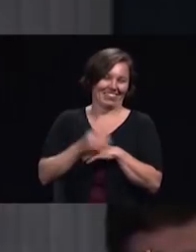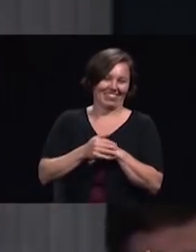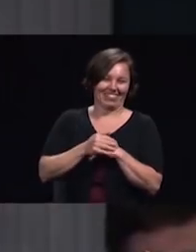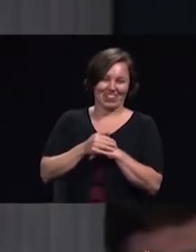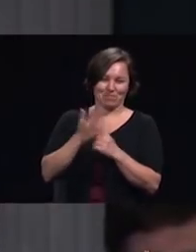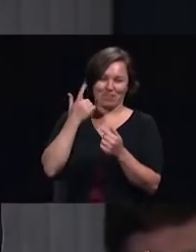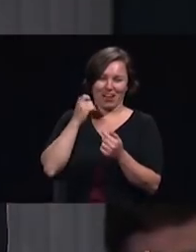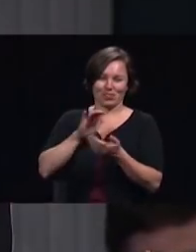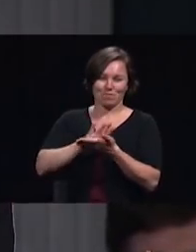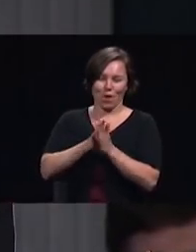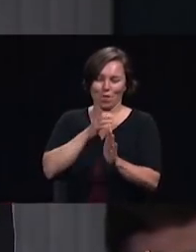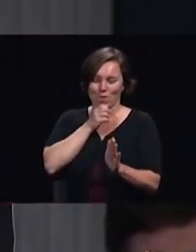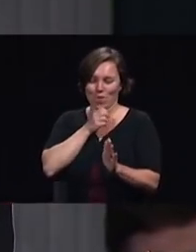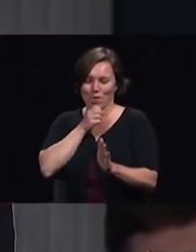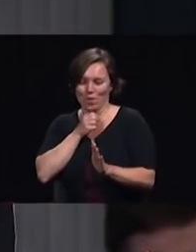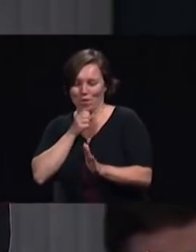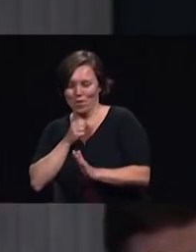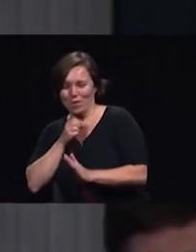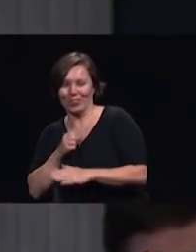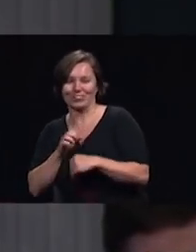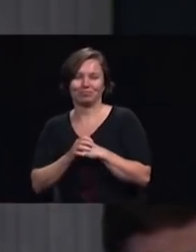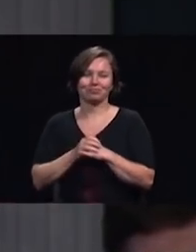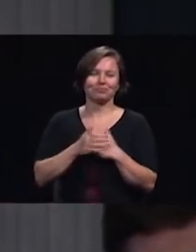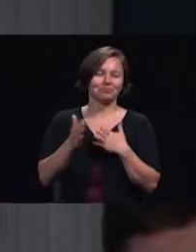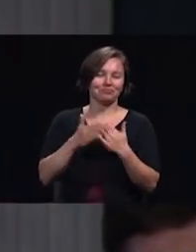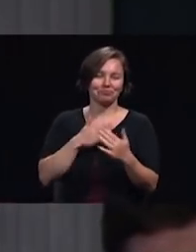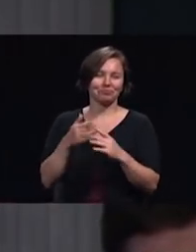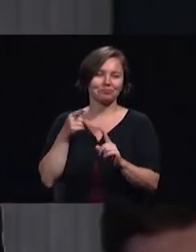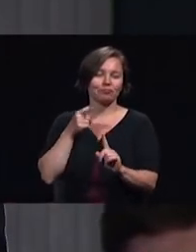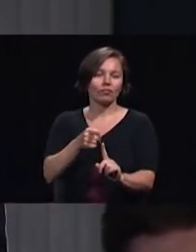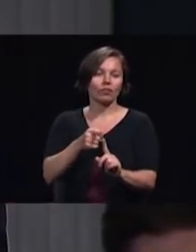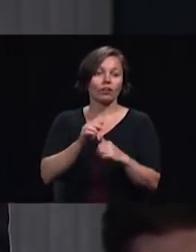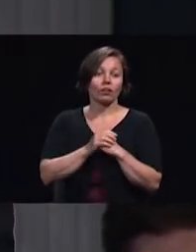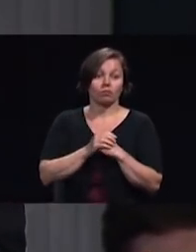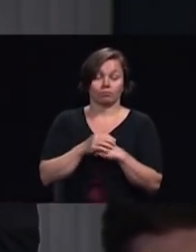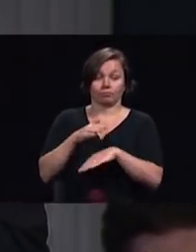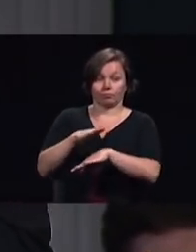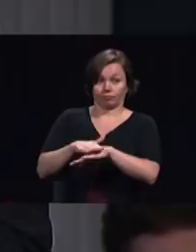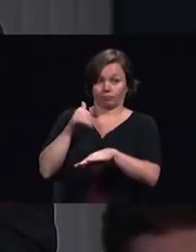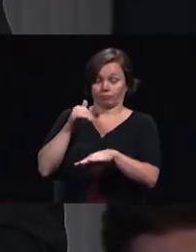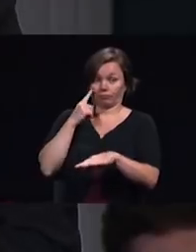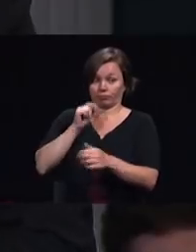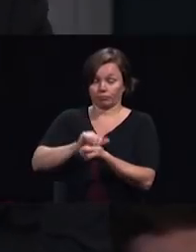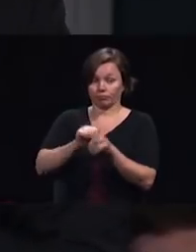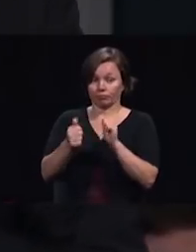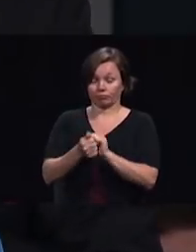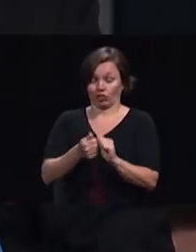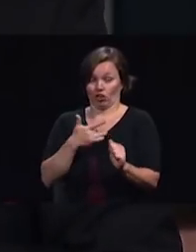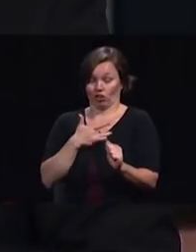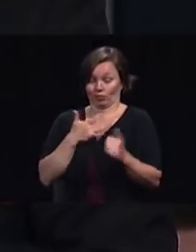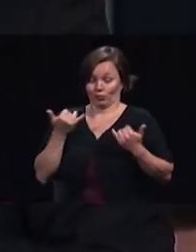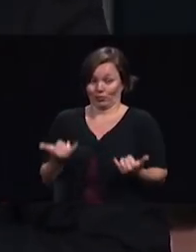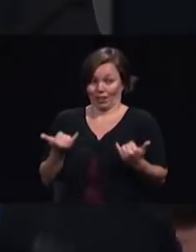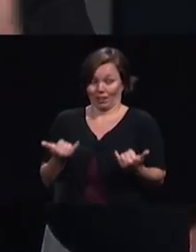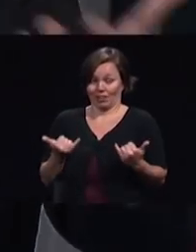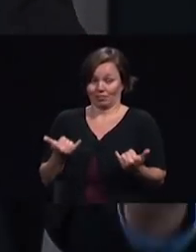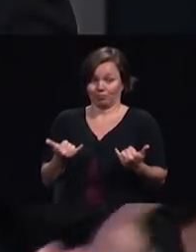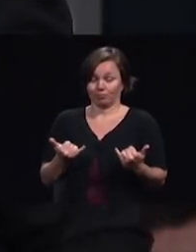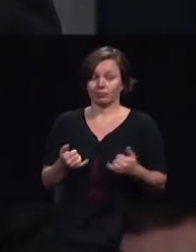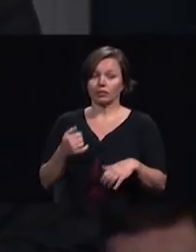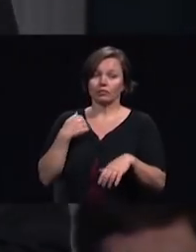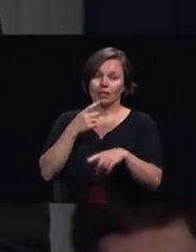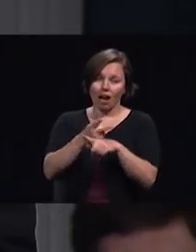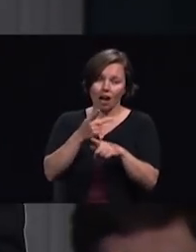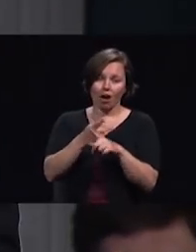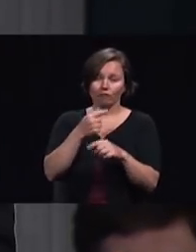call to Nineveh Pastor Wilson for our young people and that's the call for a changed heart a call to care for others and not for